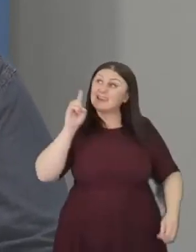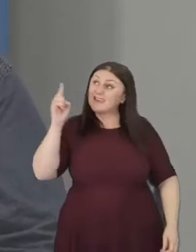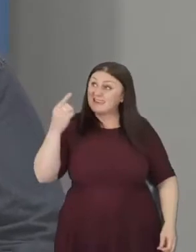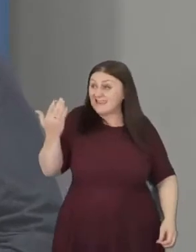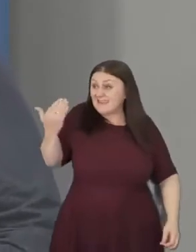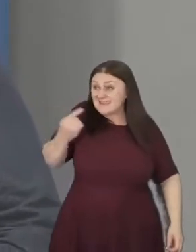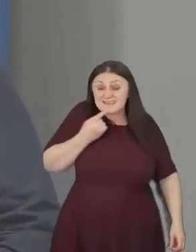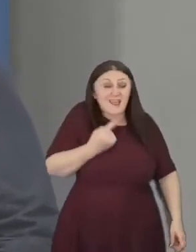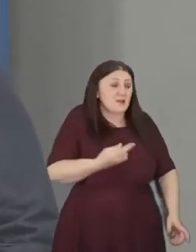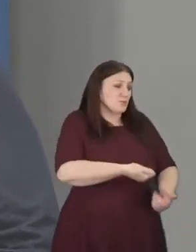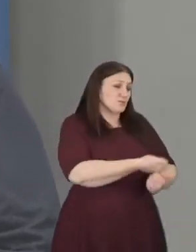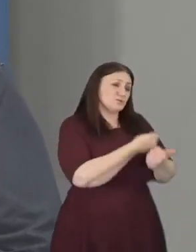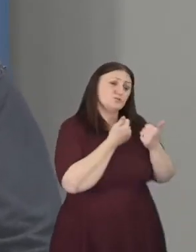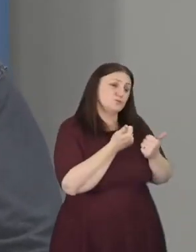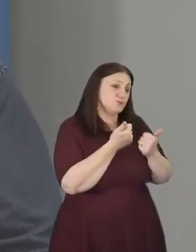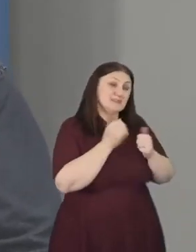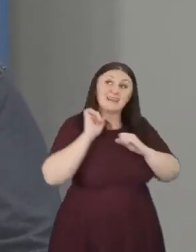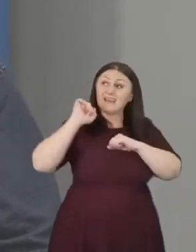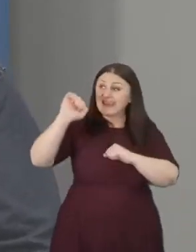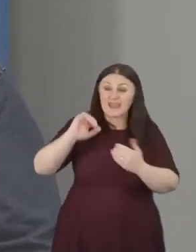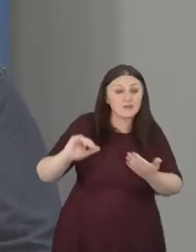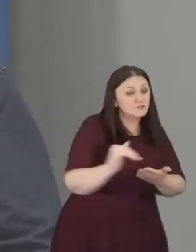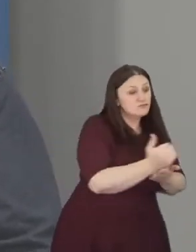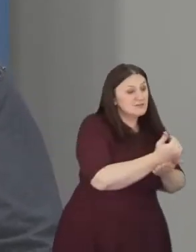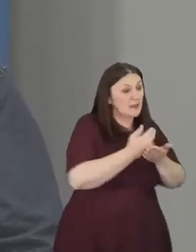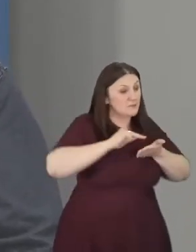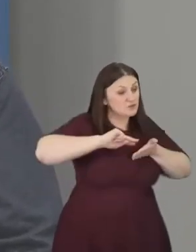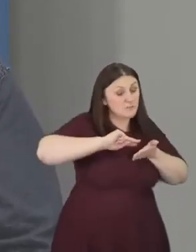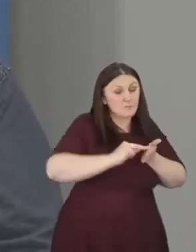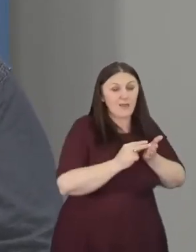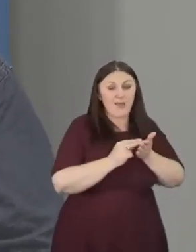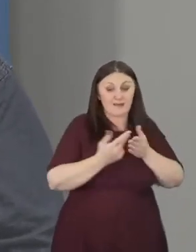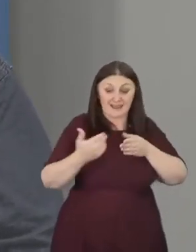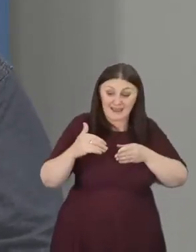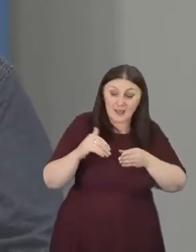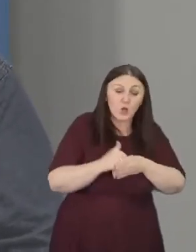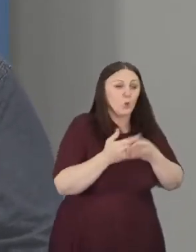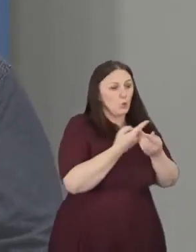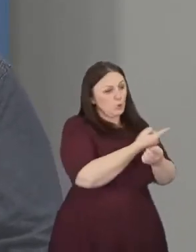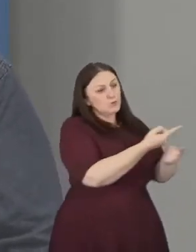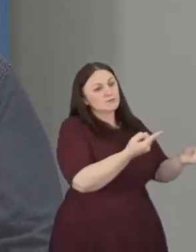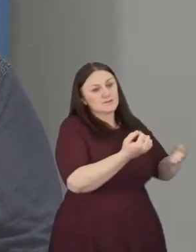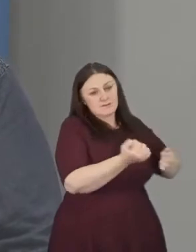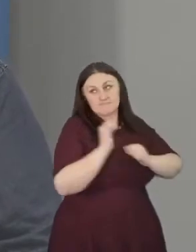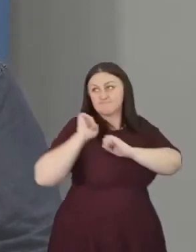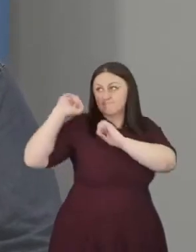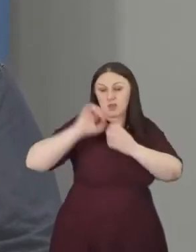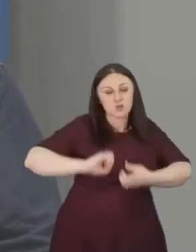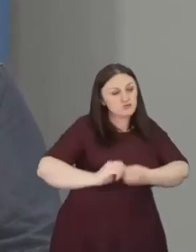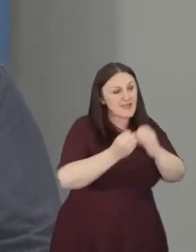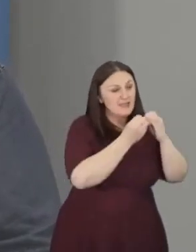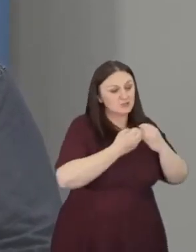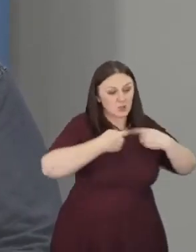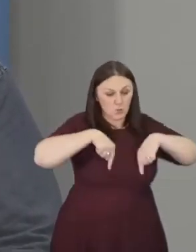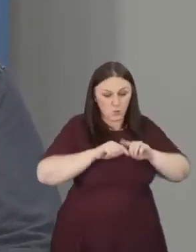God's redemption plan encompasses creation and we have an important role to play in that.